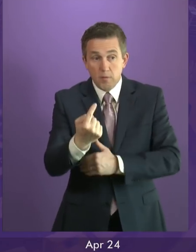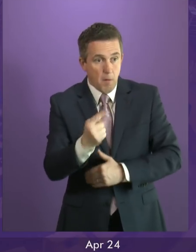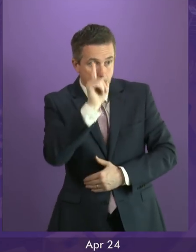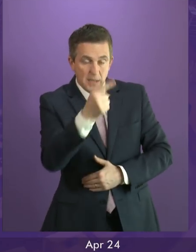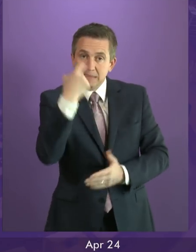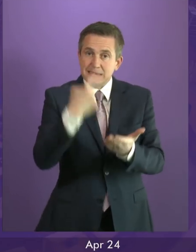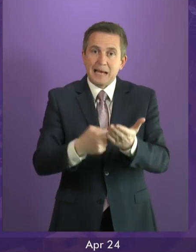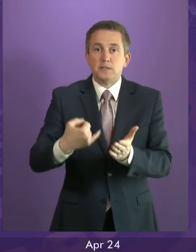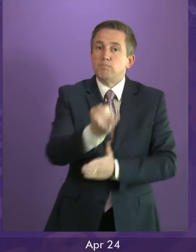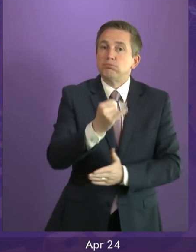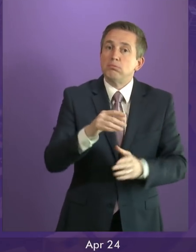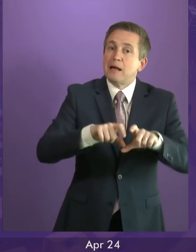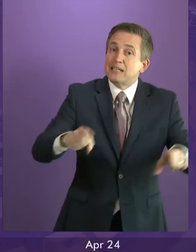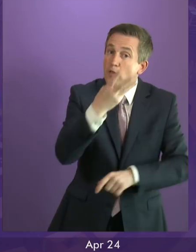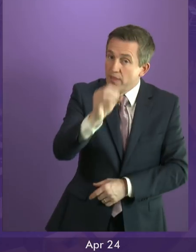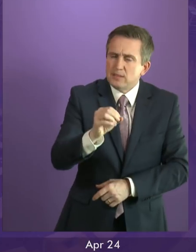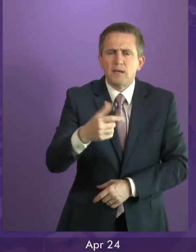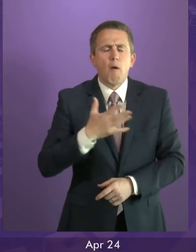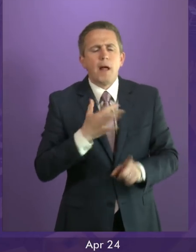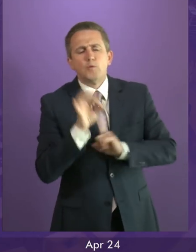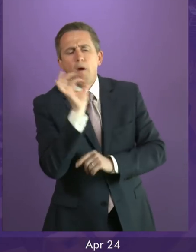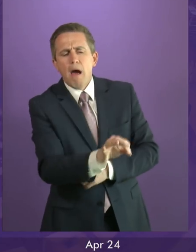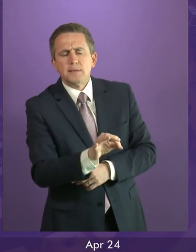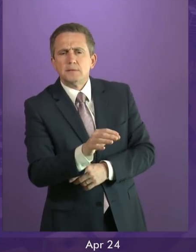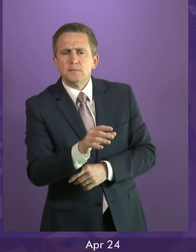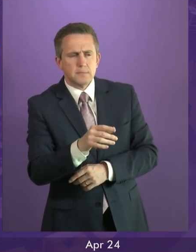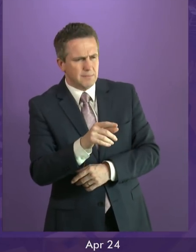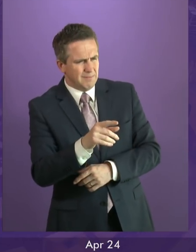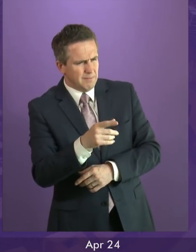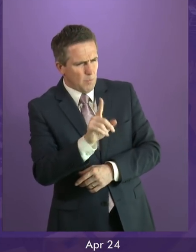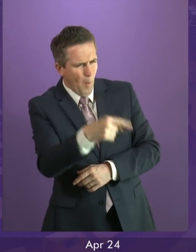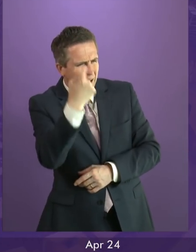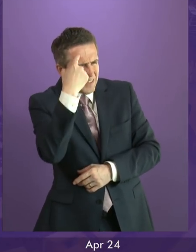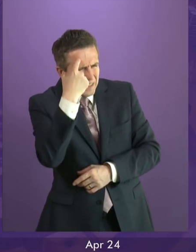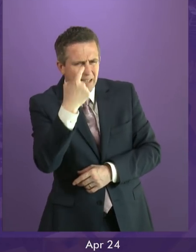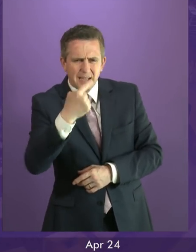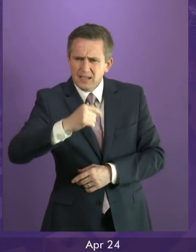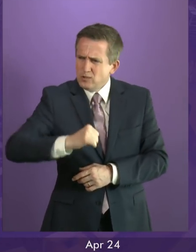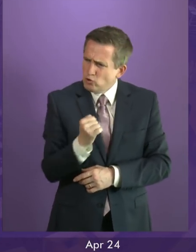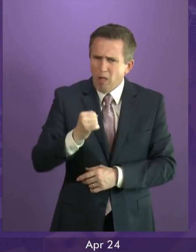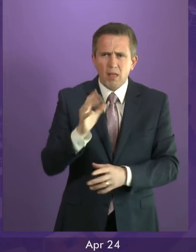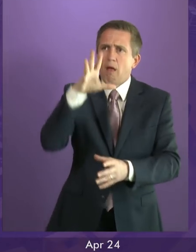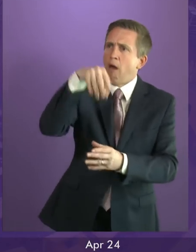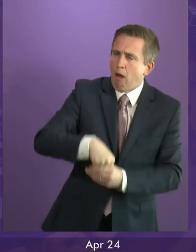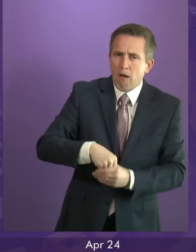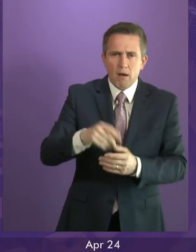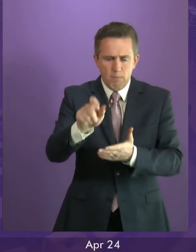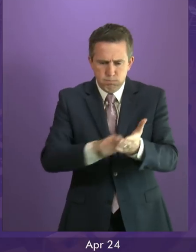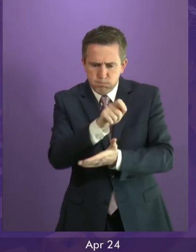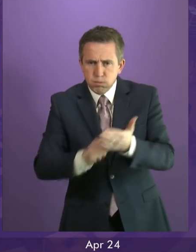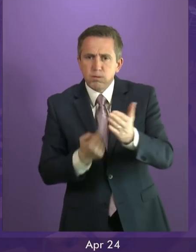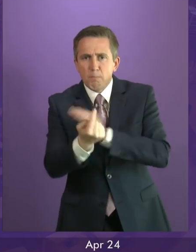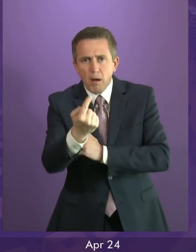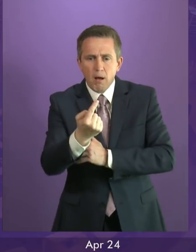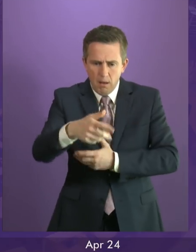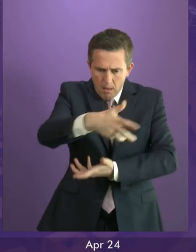without one. So my question to her is this. How is plunging Scotland into yet more constitutional wrangling about legislative